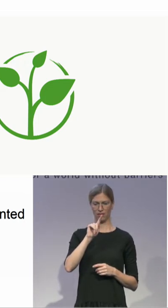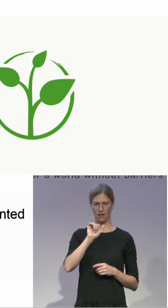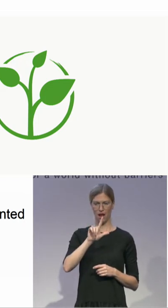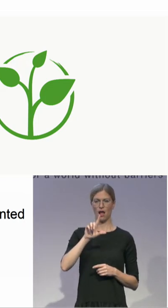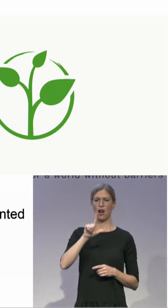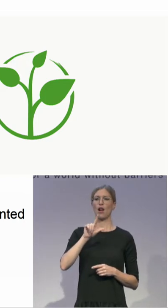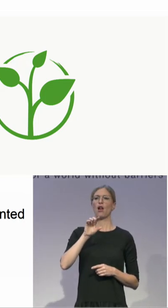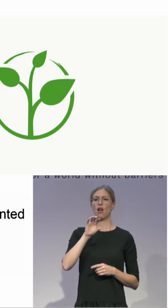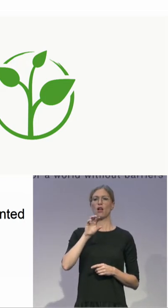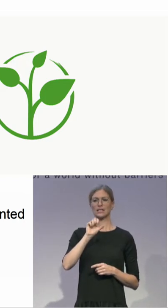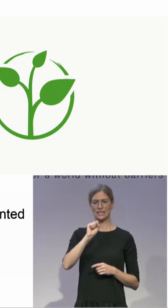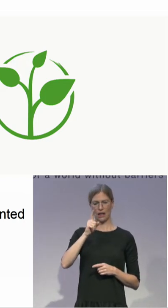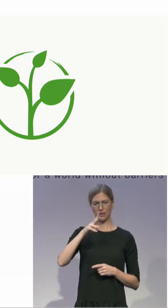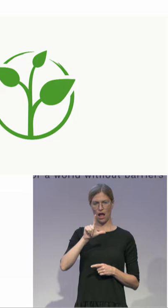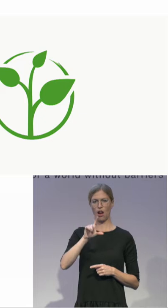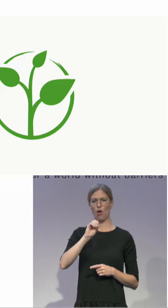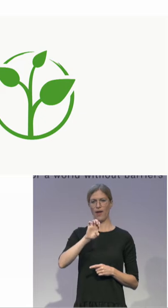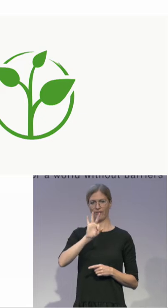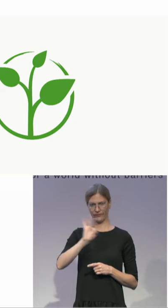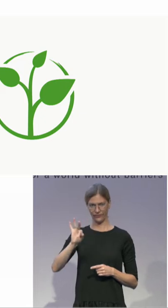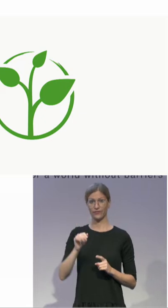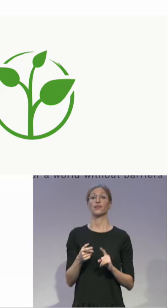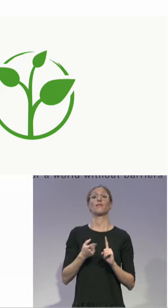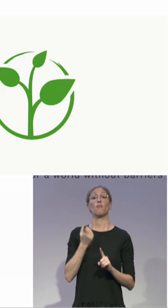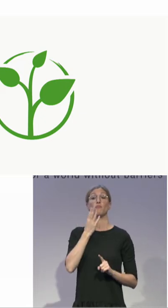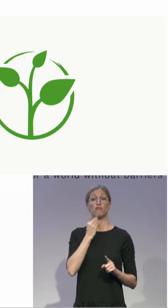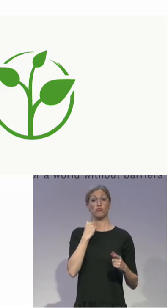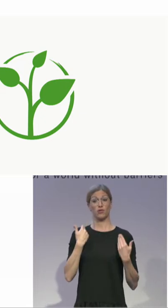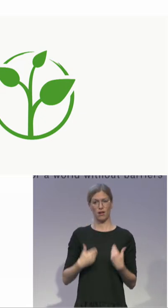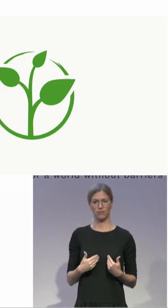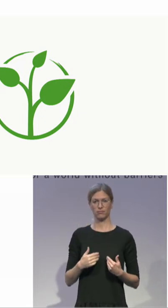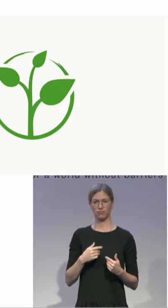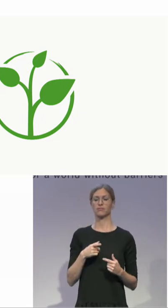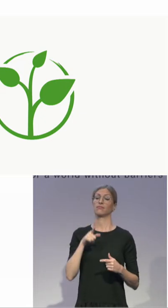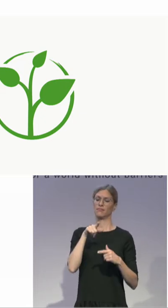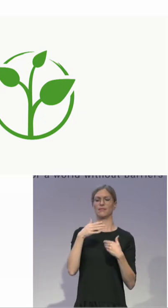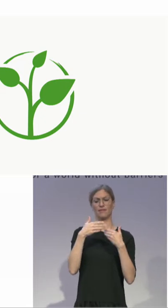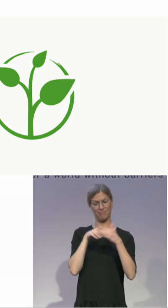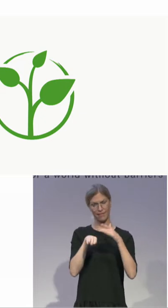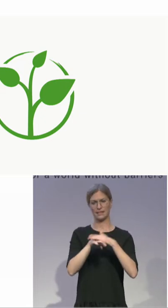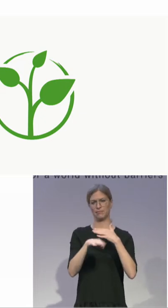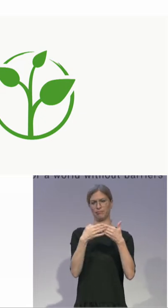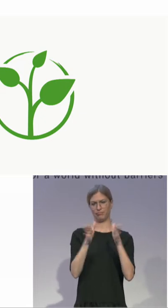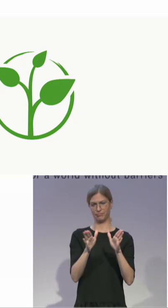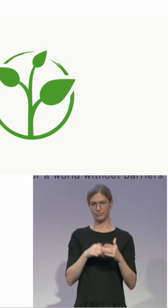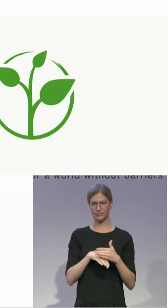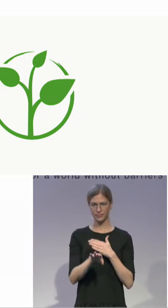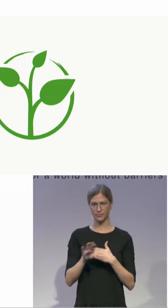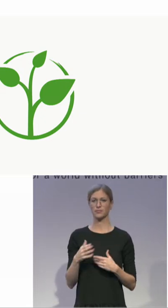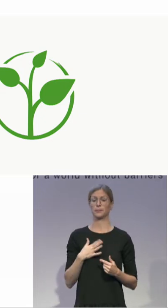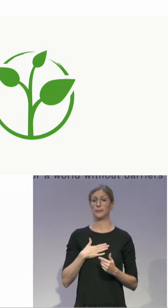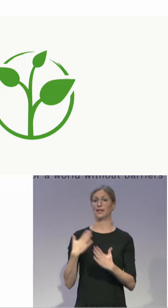partnership between JDC, the Government of Israel, and the Ruderman Family Foundation. And I'm also overseeing the issue of